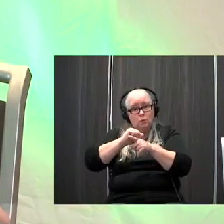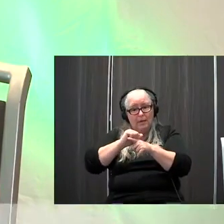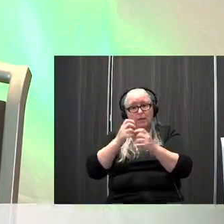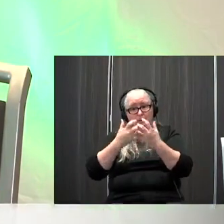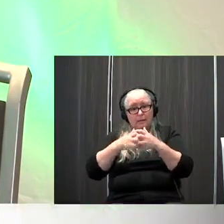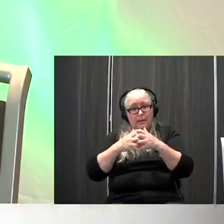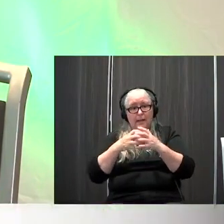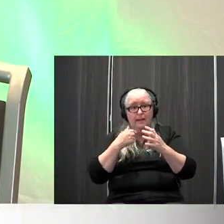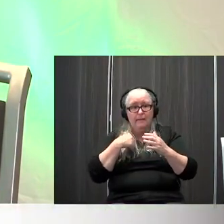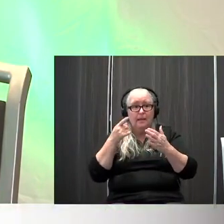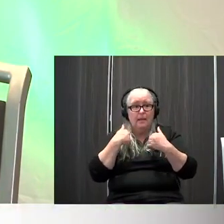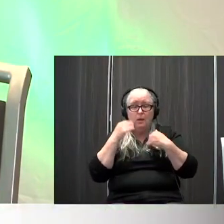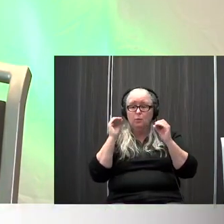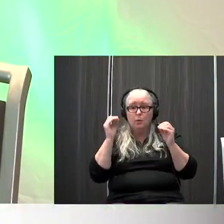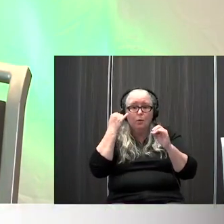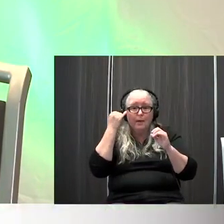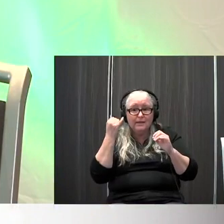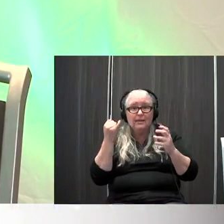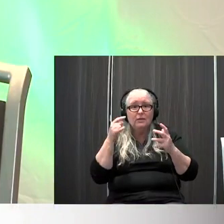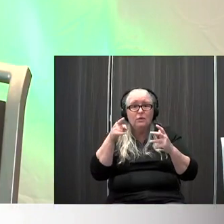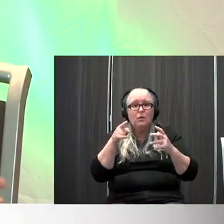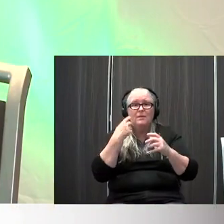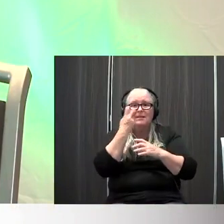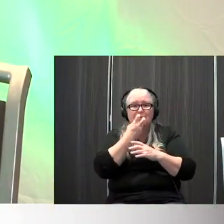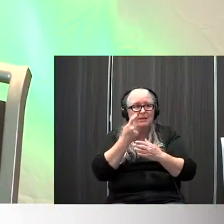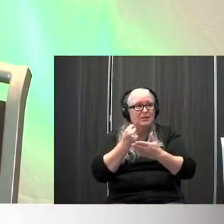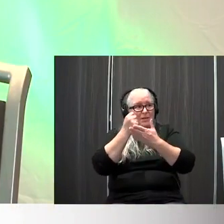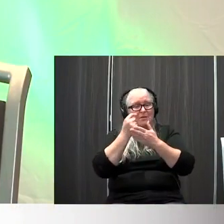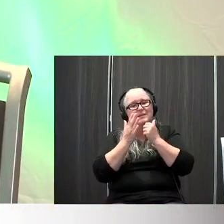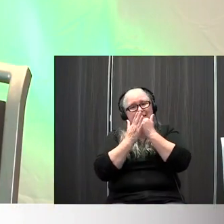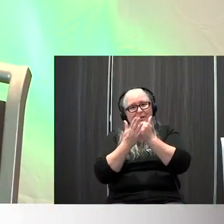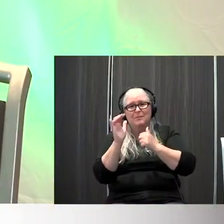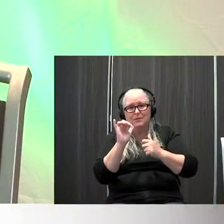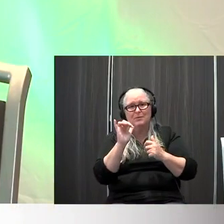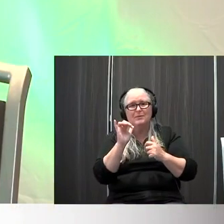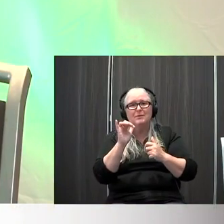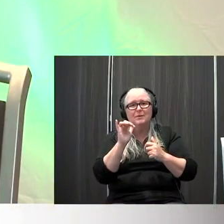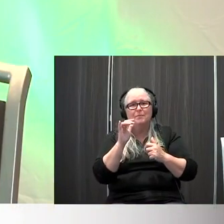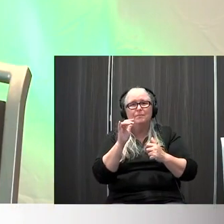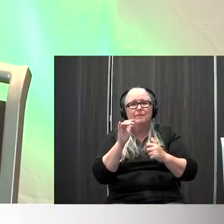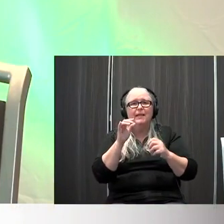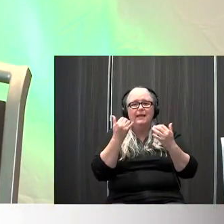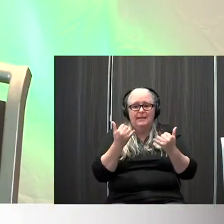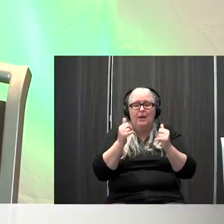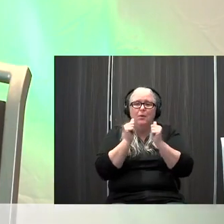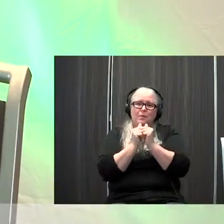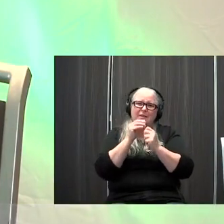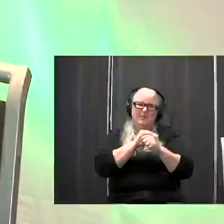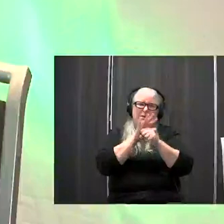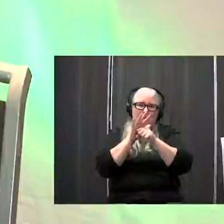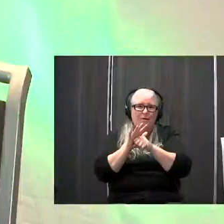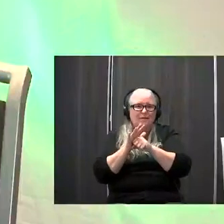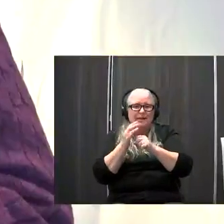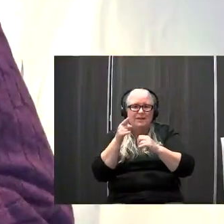communicate with the family and the therapist excellent I think our speech therapists have too so definitely yeah now with COVID and things we can do